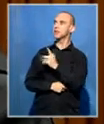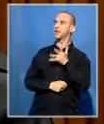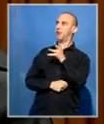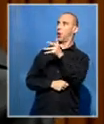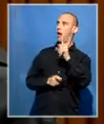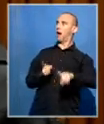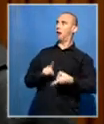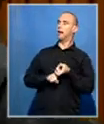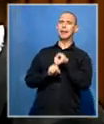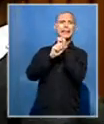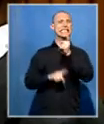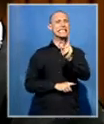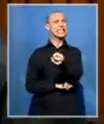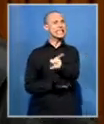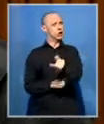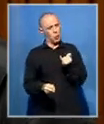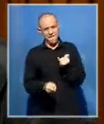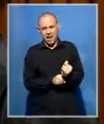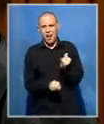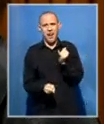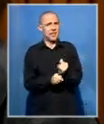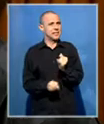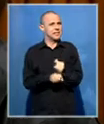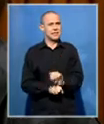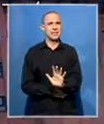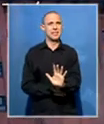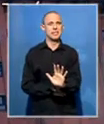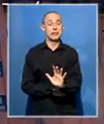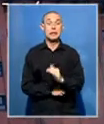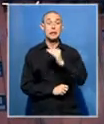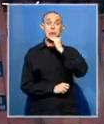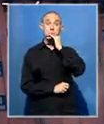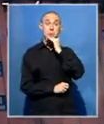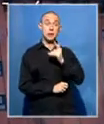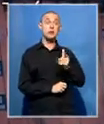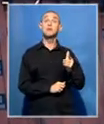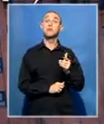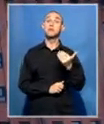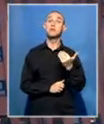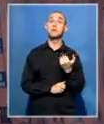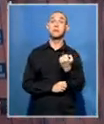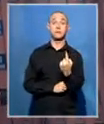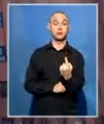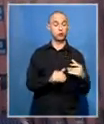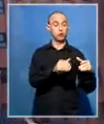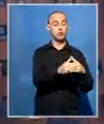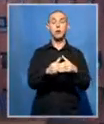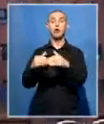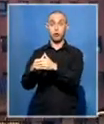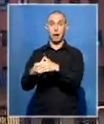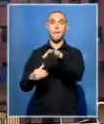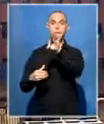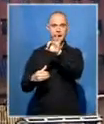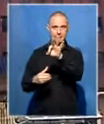to it to pursue the Minister not to place him on suspension. Written heads of arguments will be submitted by both parties on